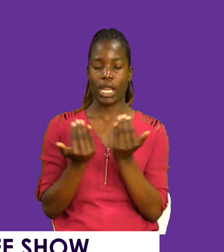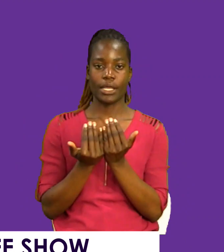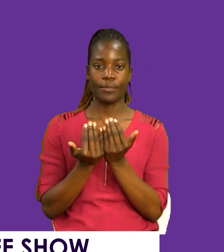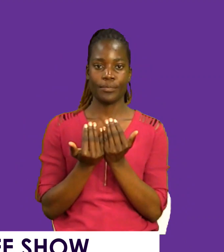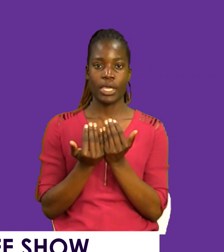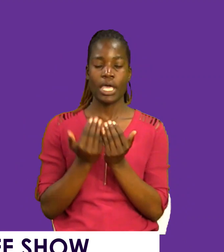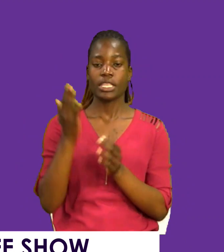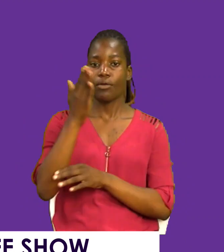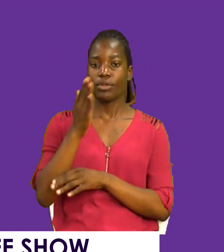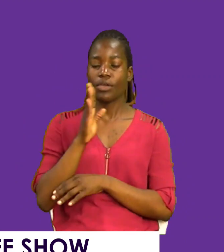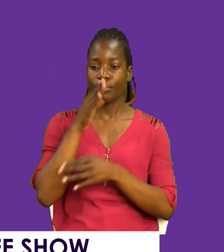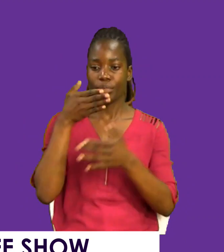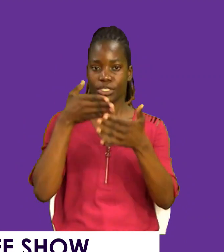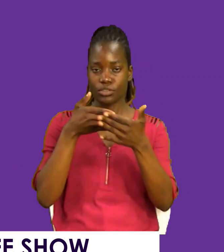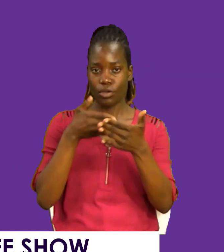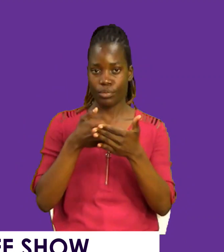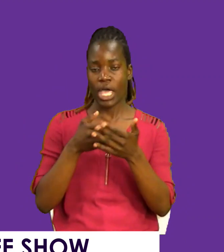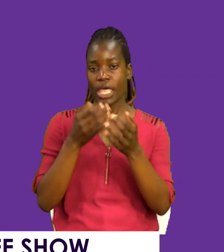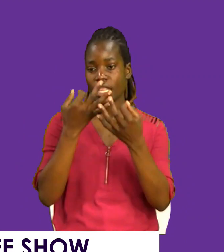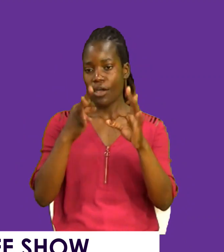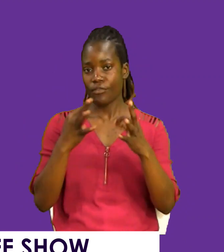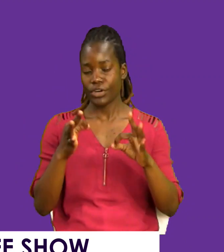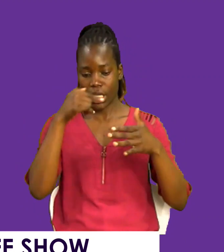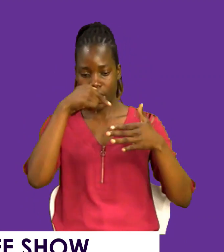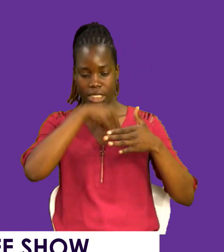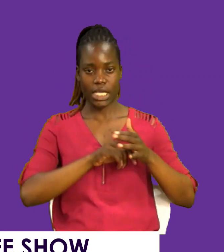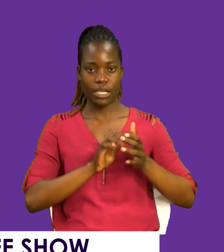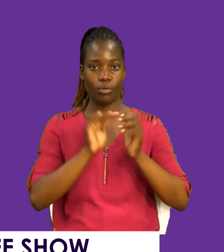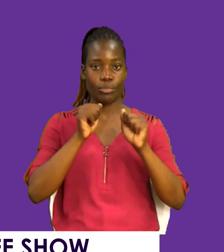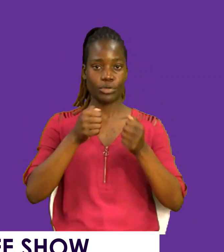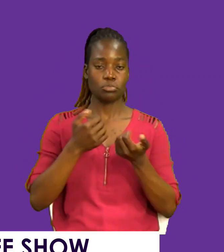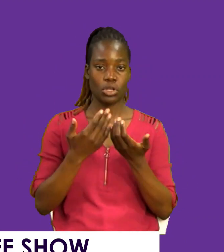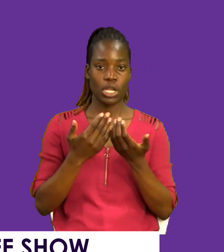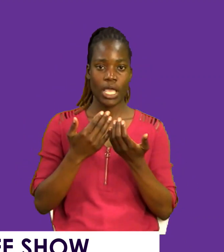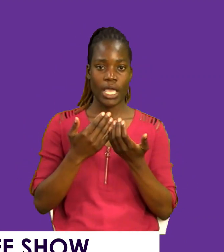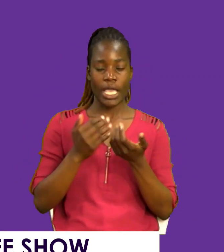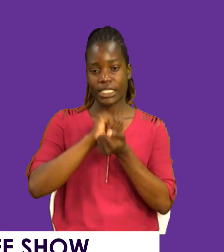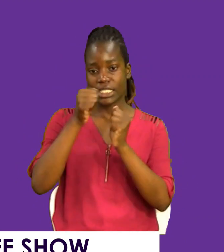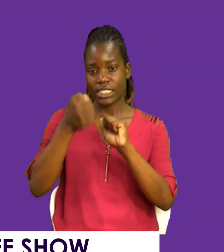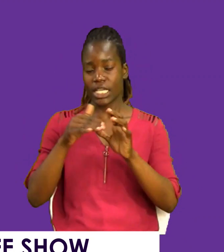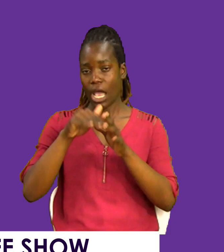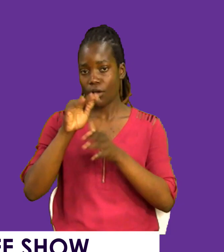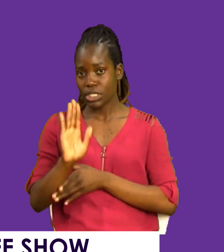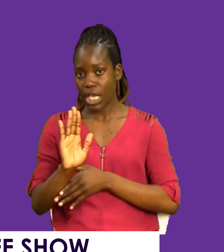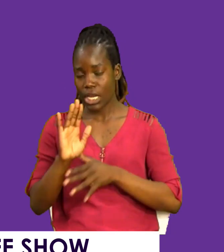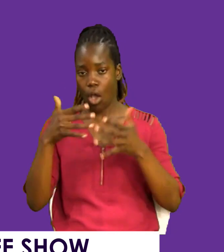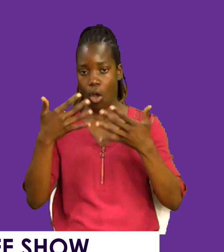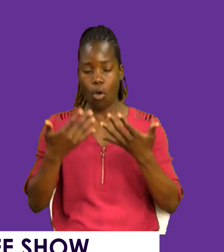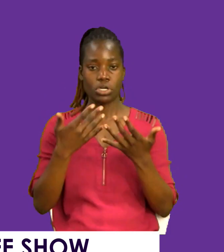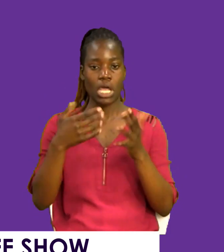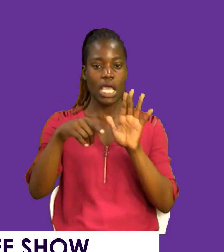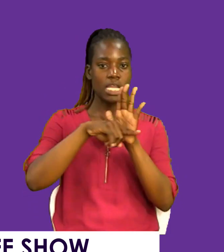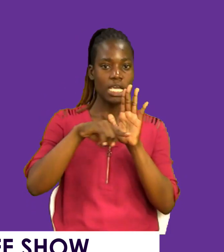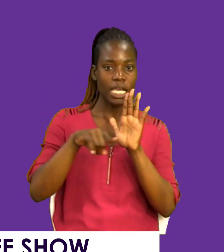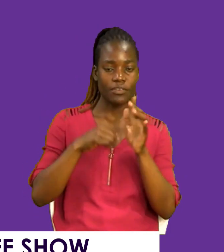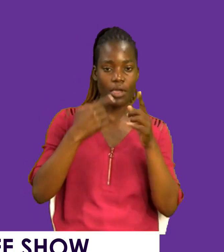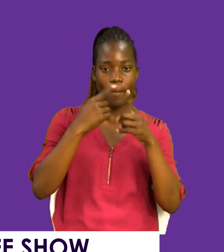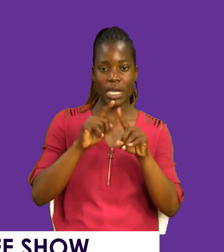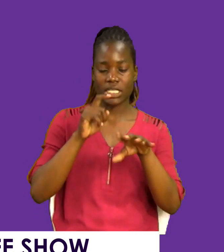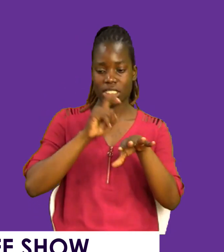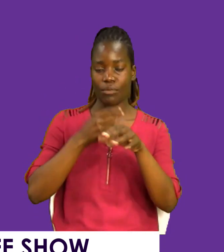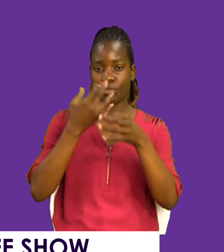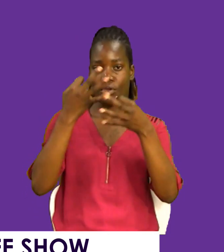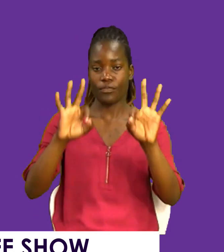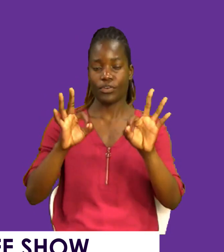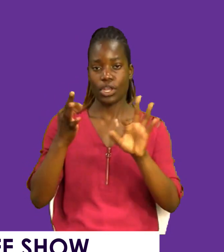They will never be stopped. They are free on the inside. You can be chained on the outside. You can be painted negatively. But once you are